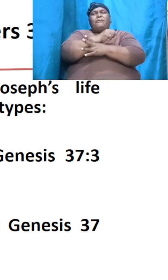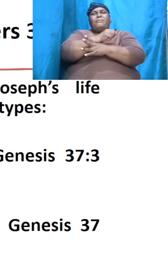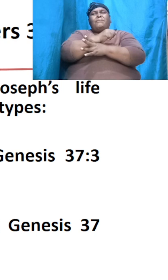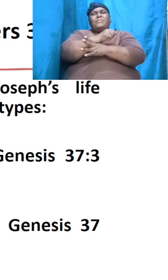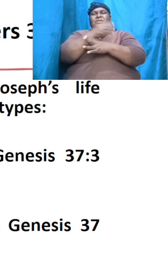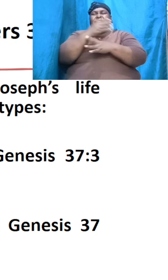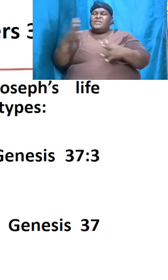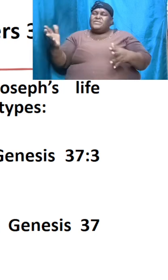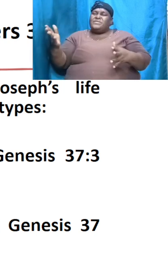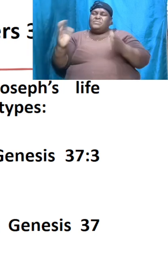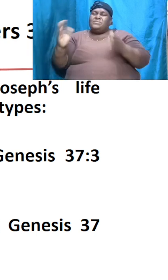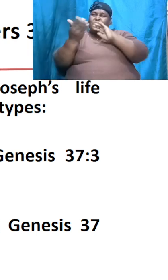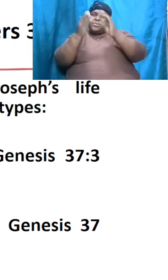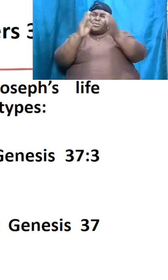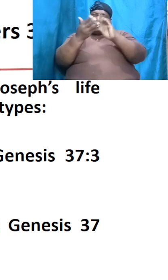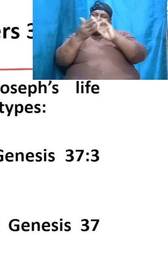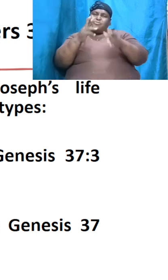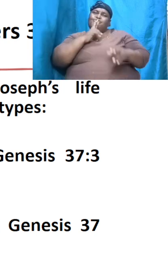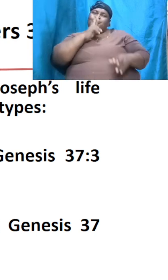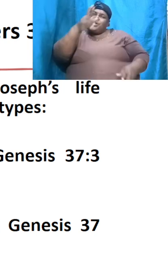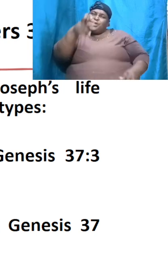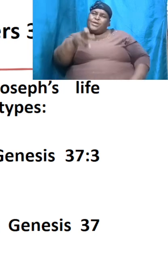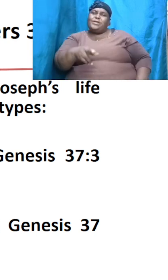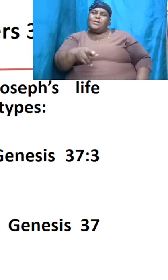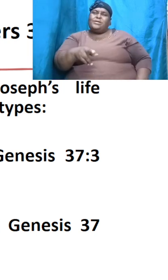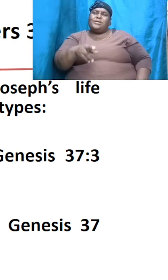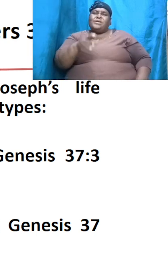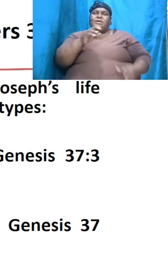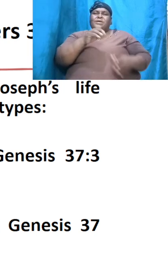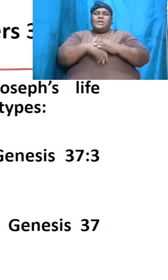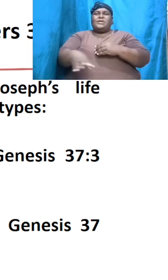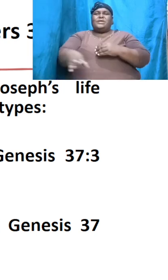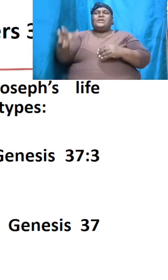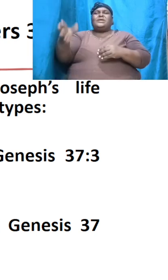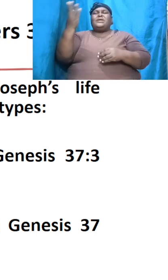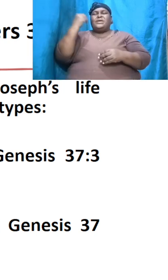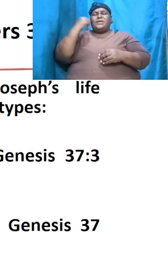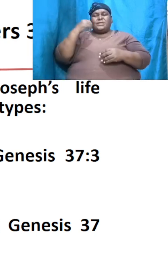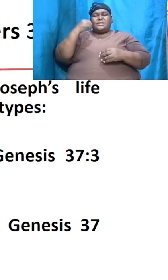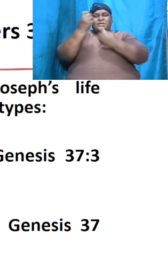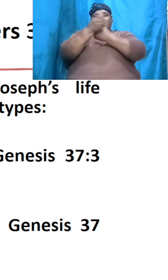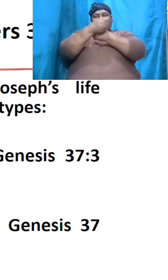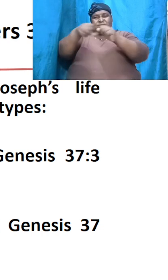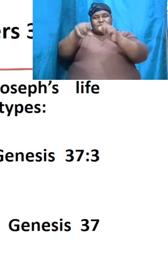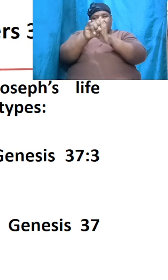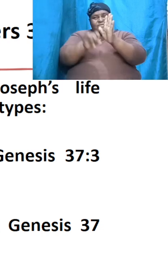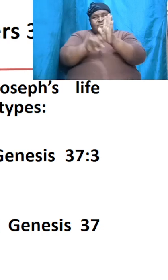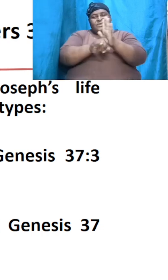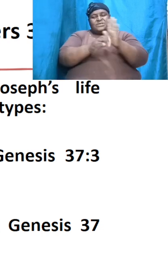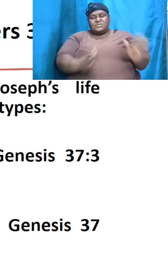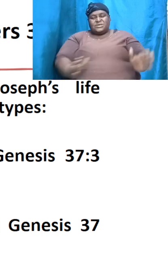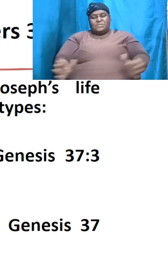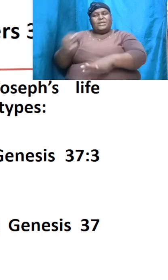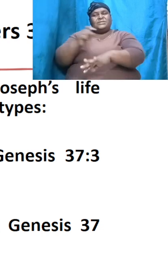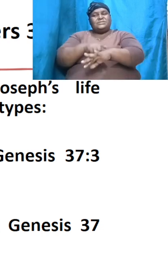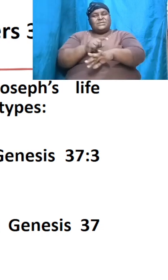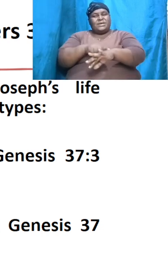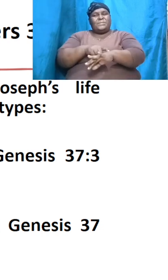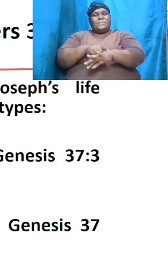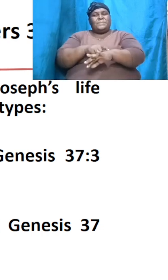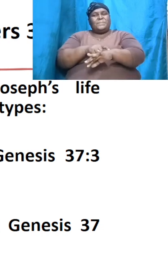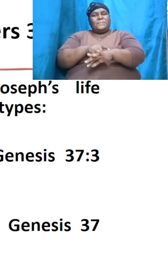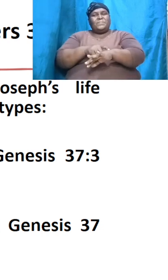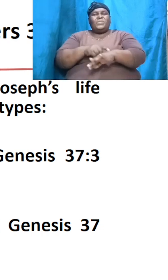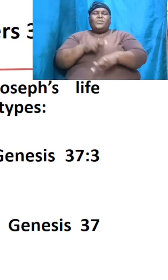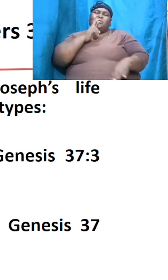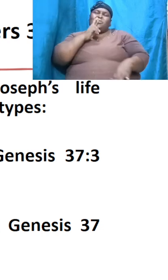become real in the dispensation that you and I are in today when the real salvation come